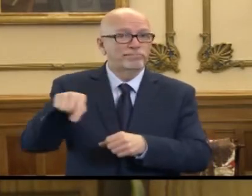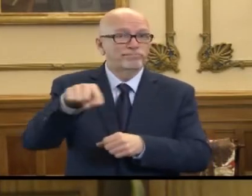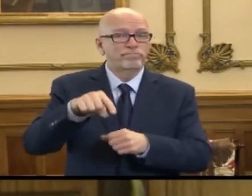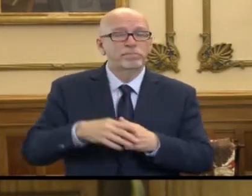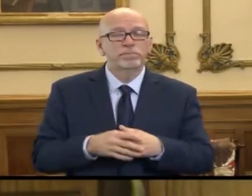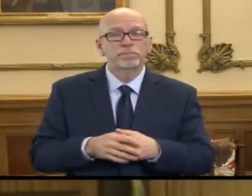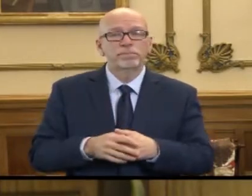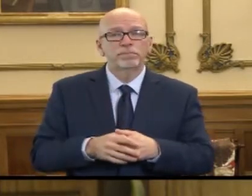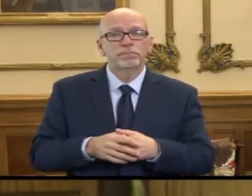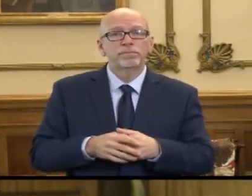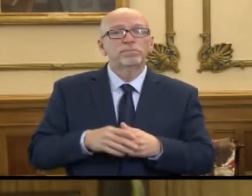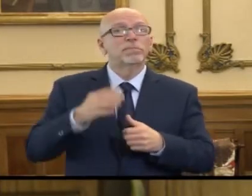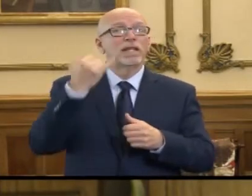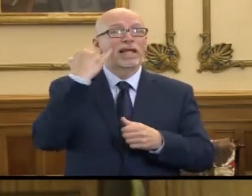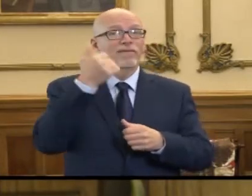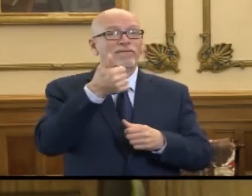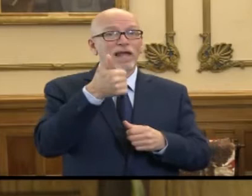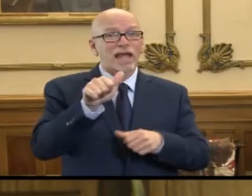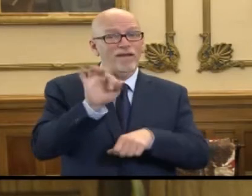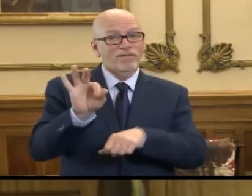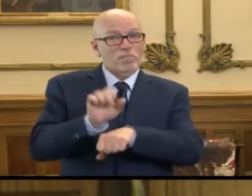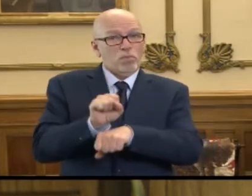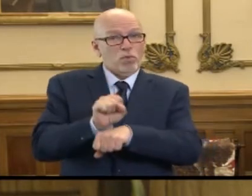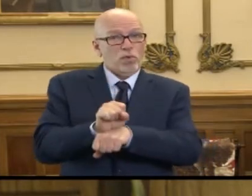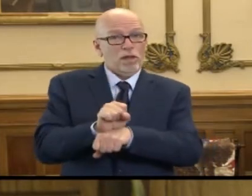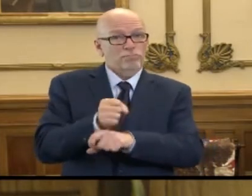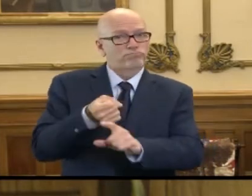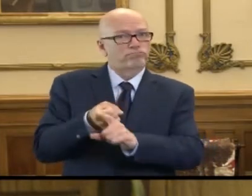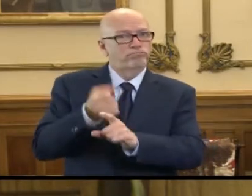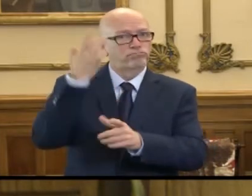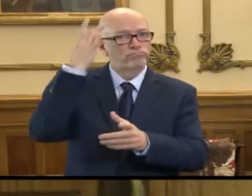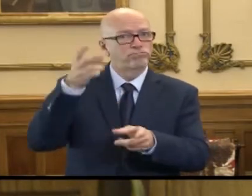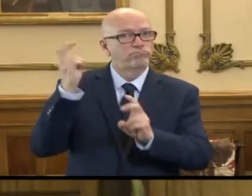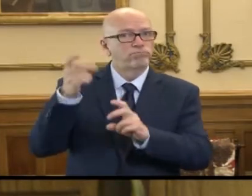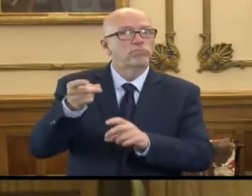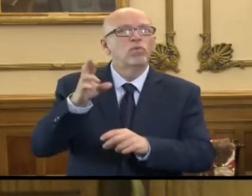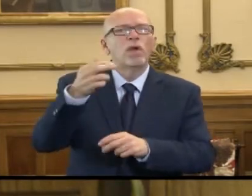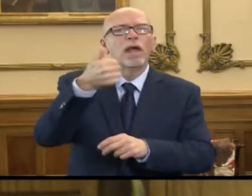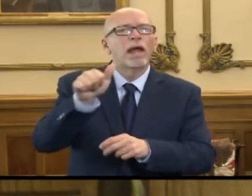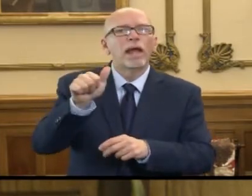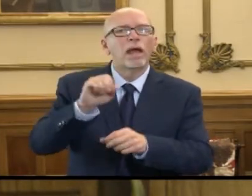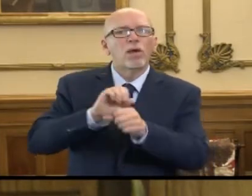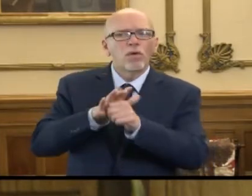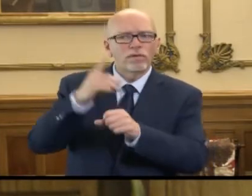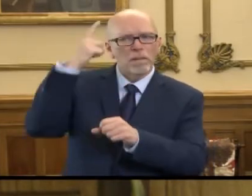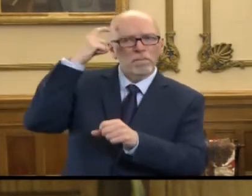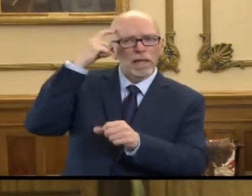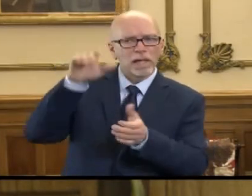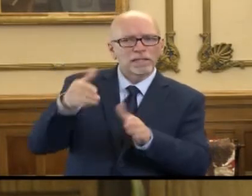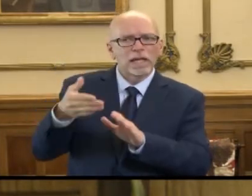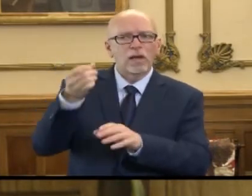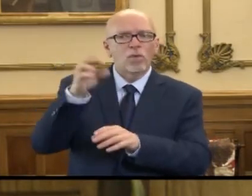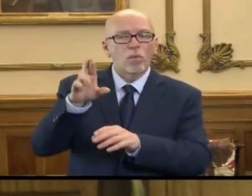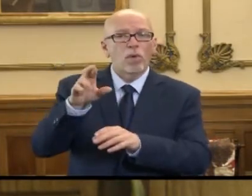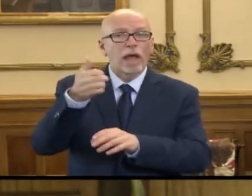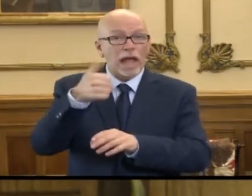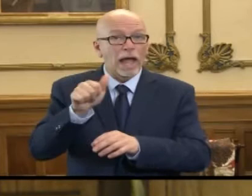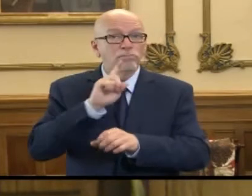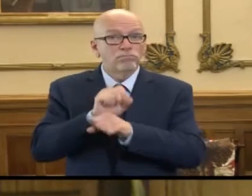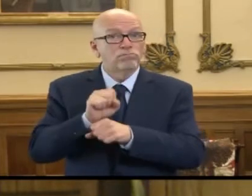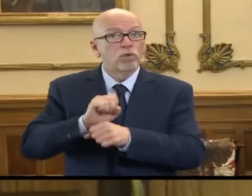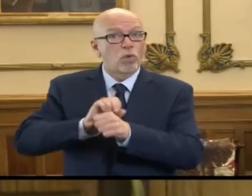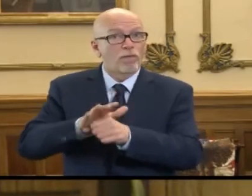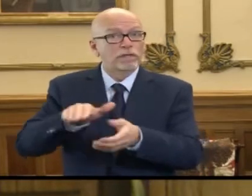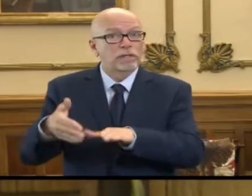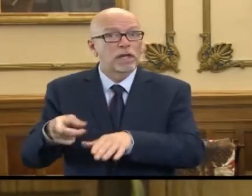if their individual employees become ill, and certainly any COVID-19 suspected death or COVID-19 death needs to be